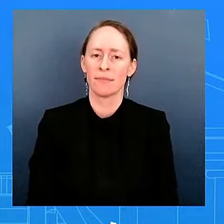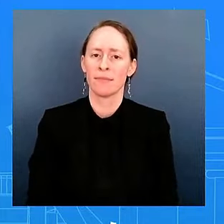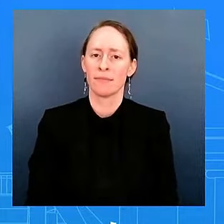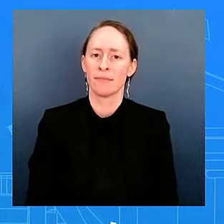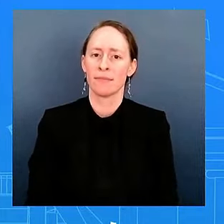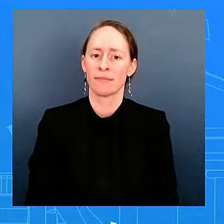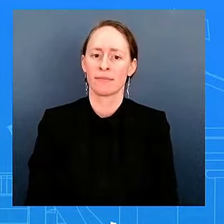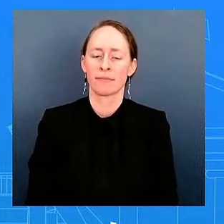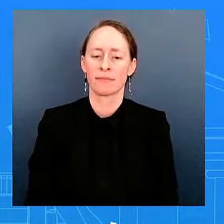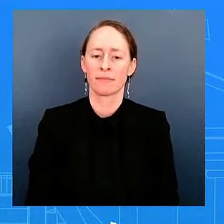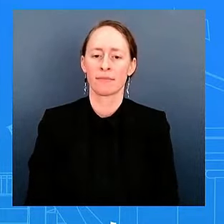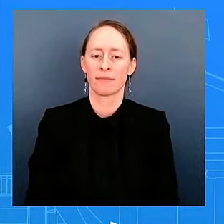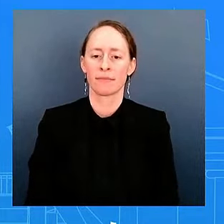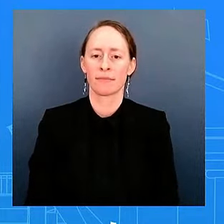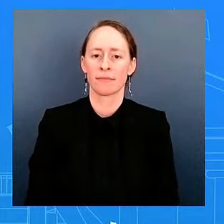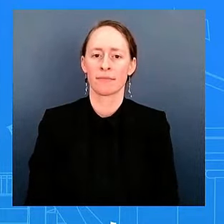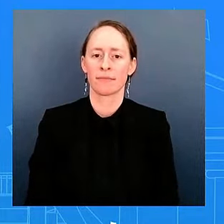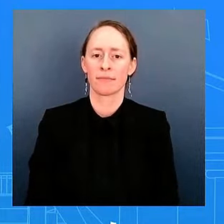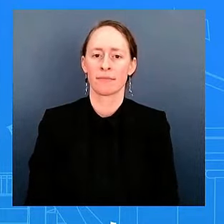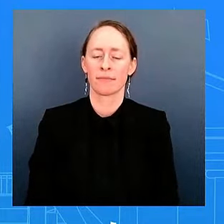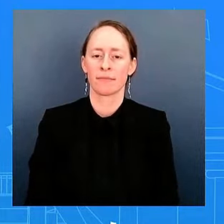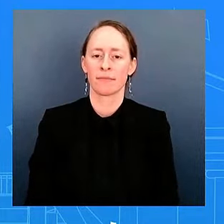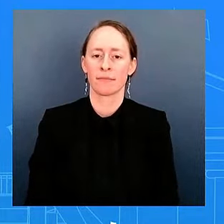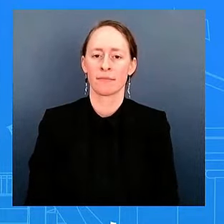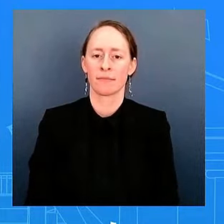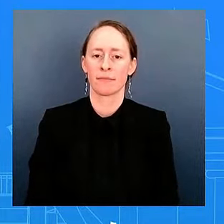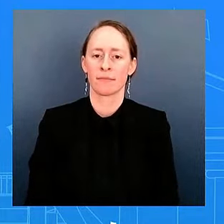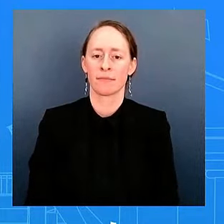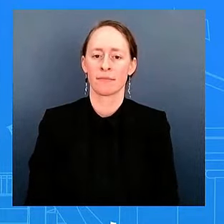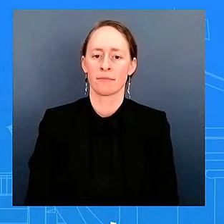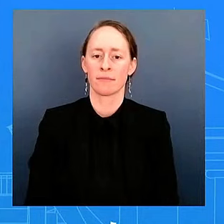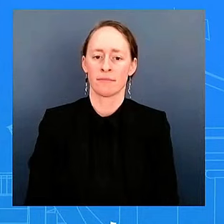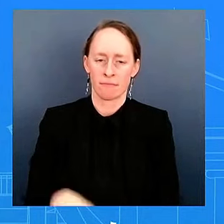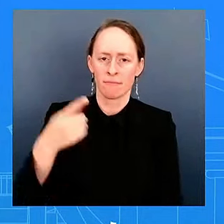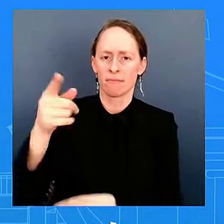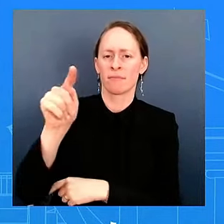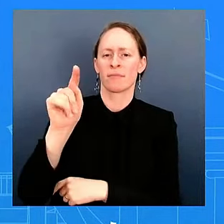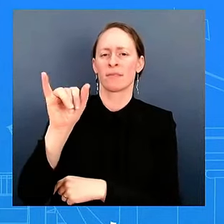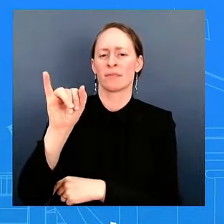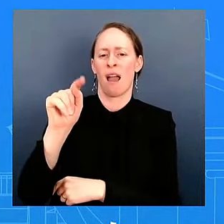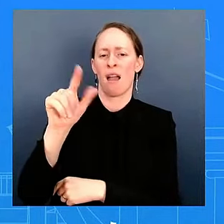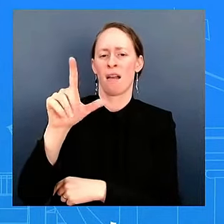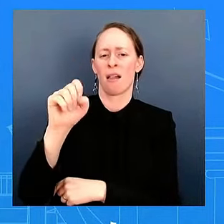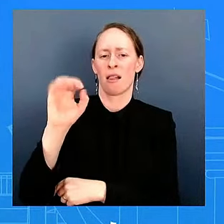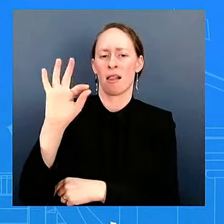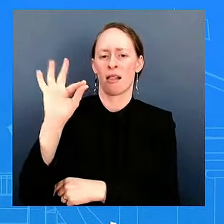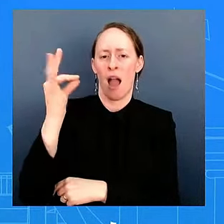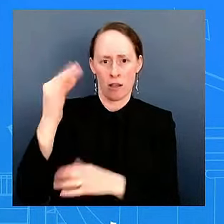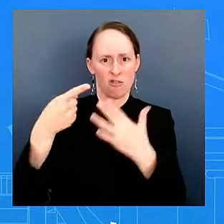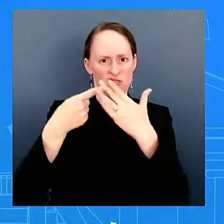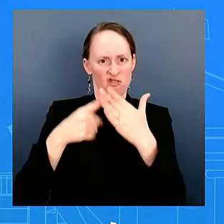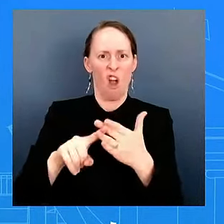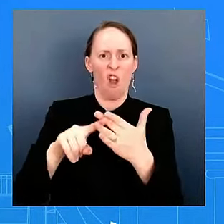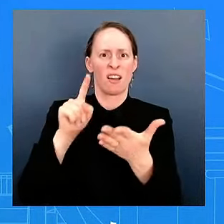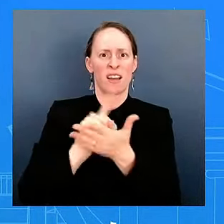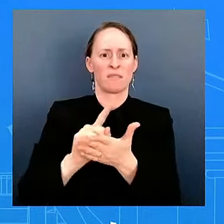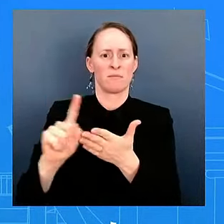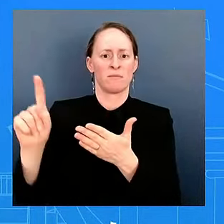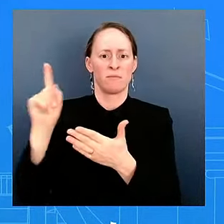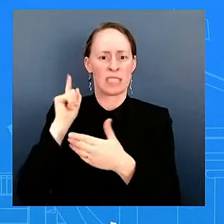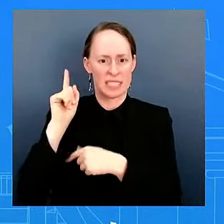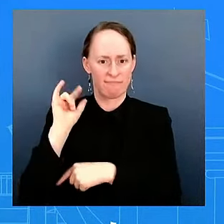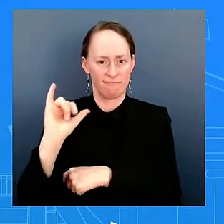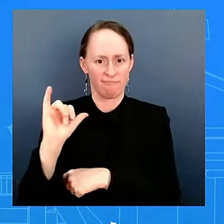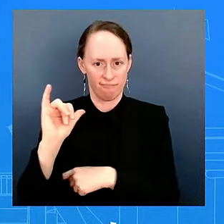The new Title IX went into effect last week, last Thursday. As you know, it's faced lots of lawsuits. Many governors say they're not going to even